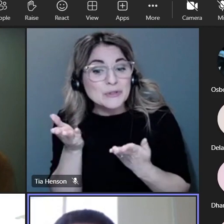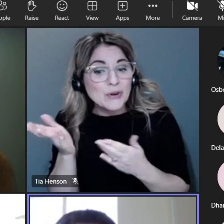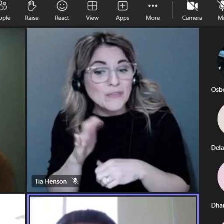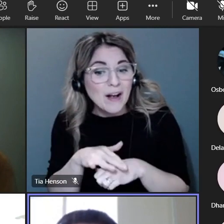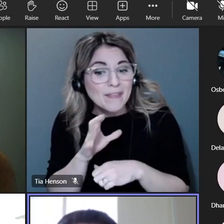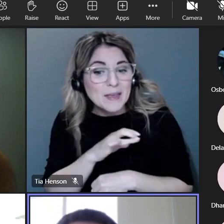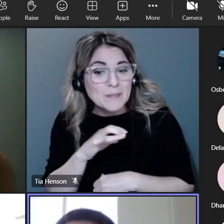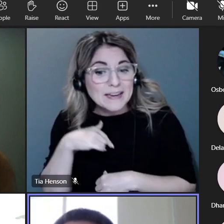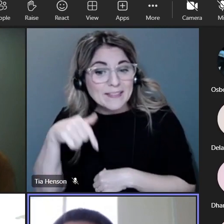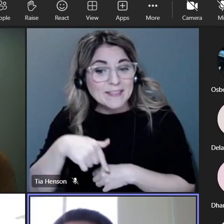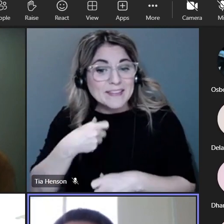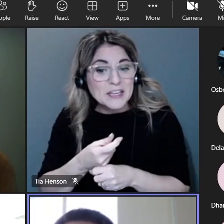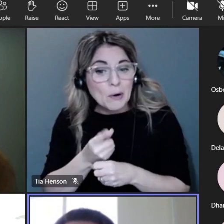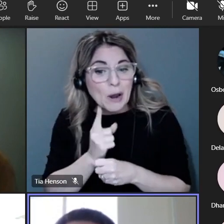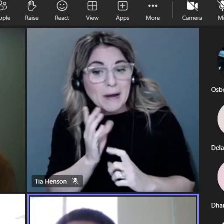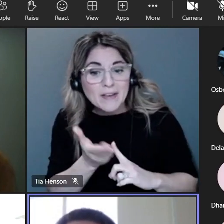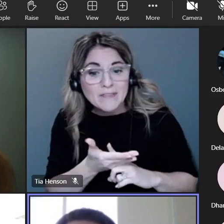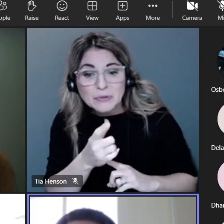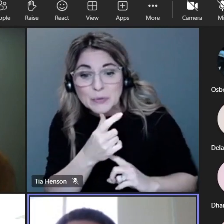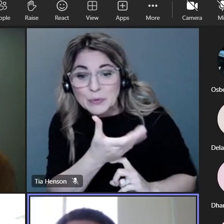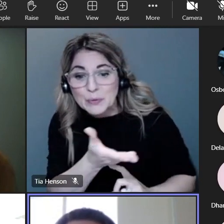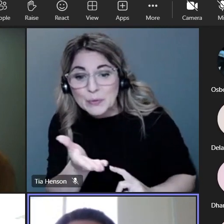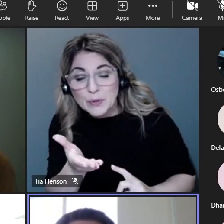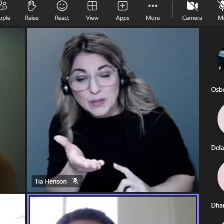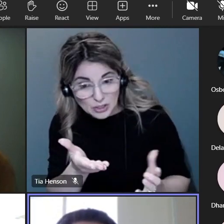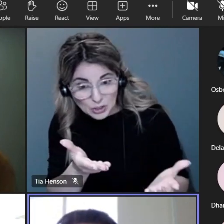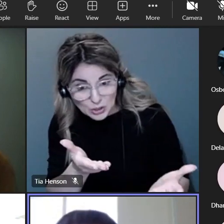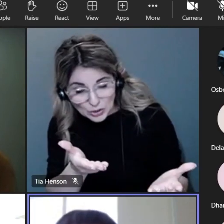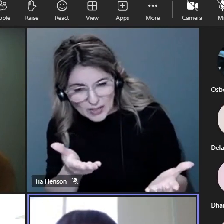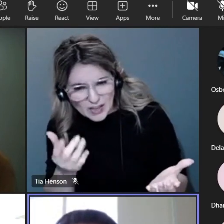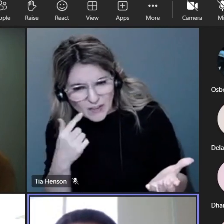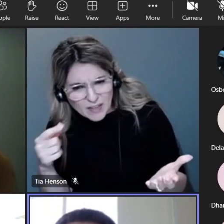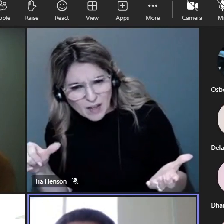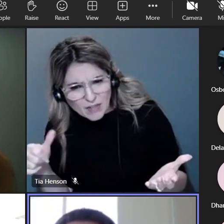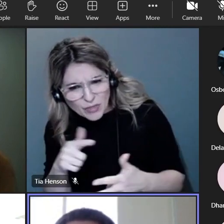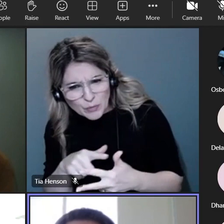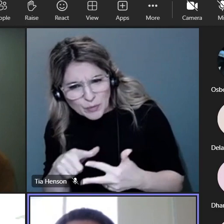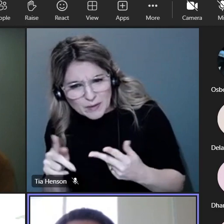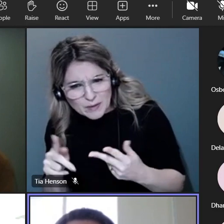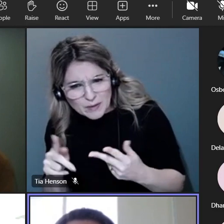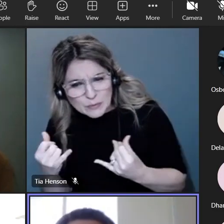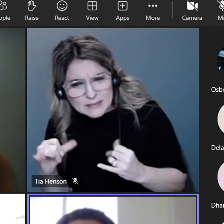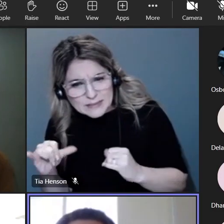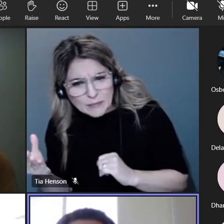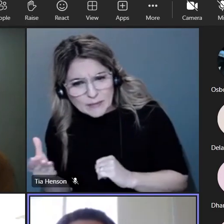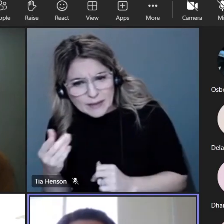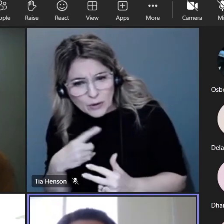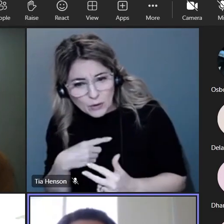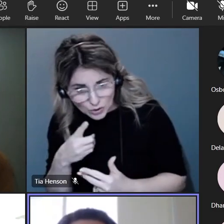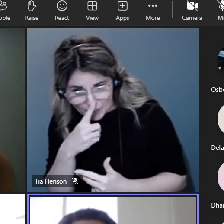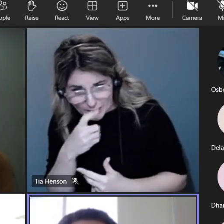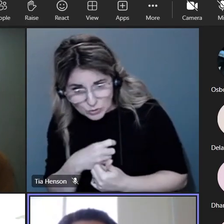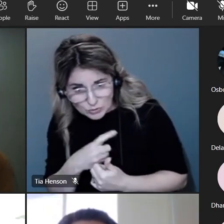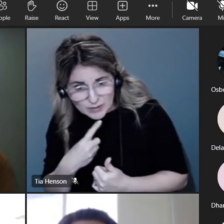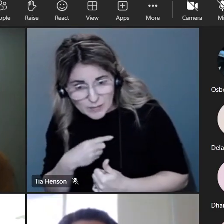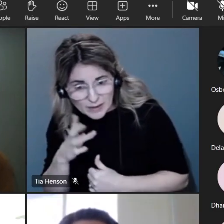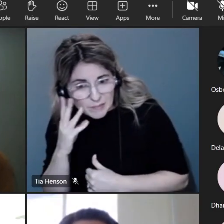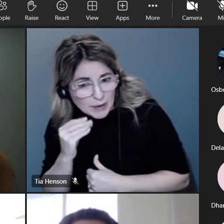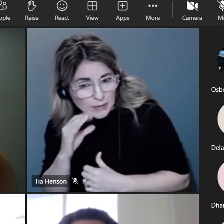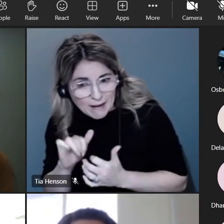would any of those people or if there's anyone else on the call who served I believe it was just those three that are still on the council